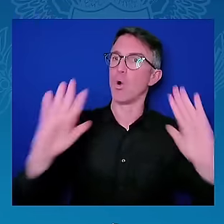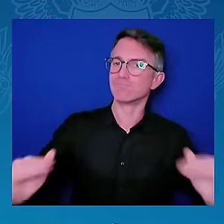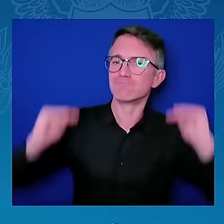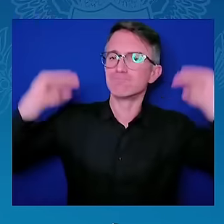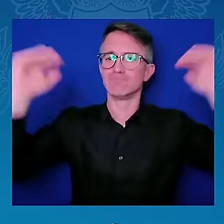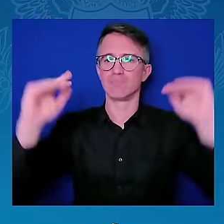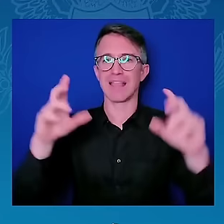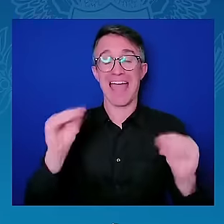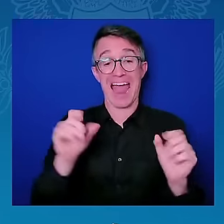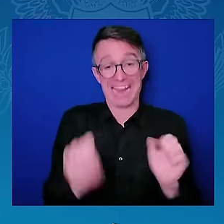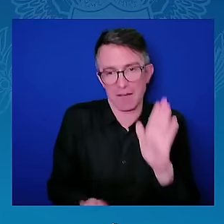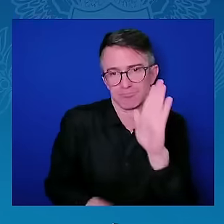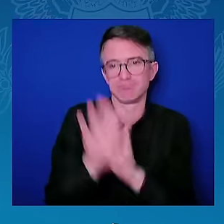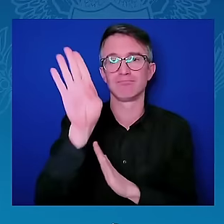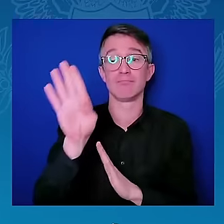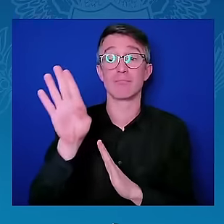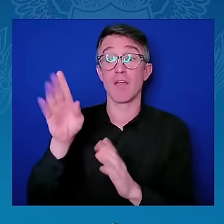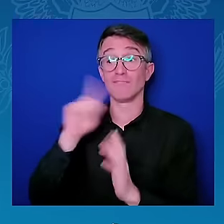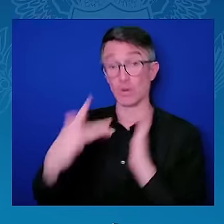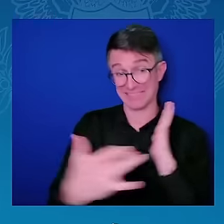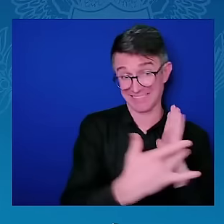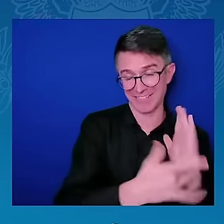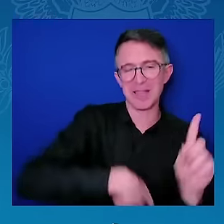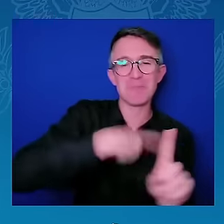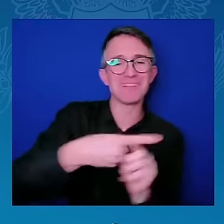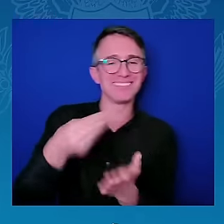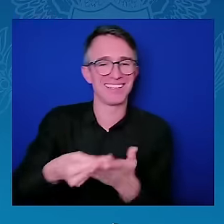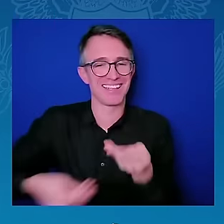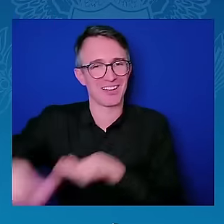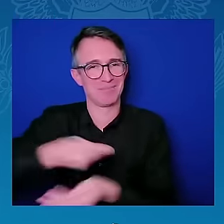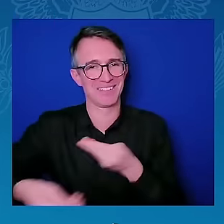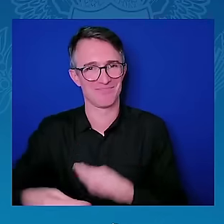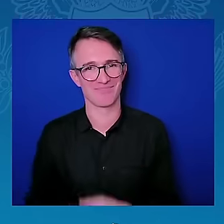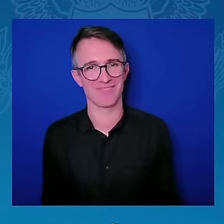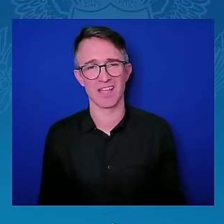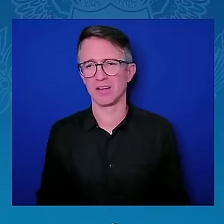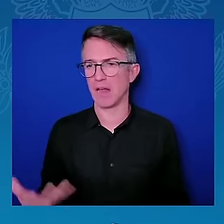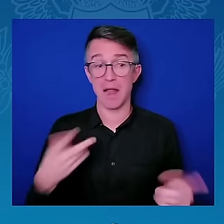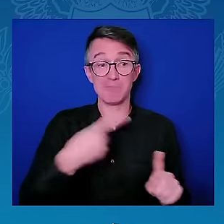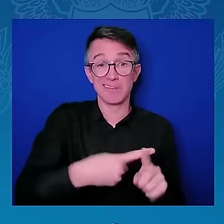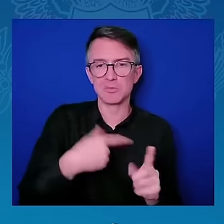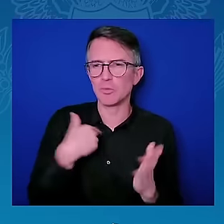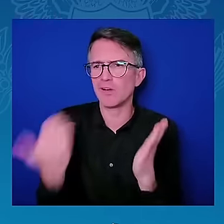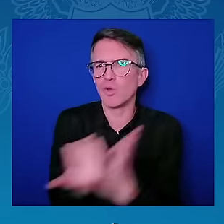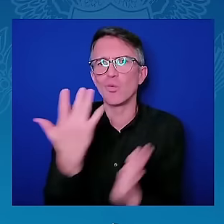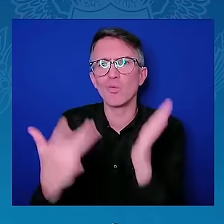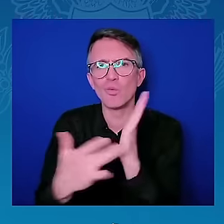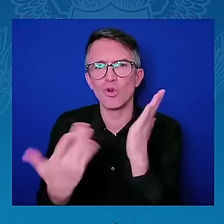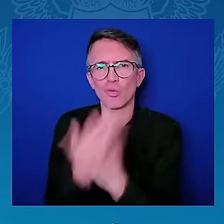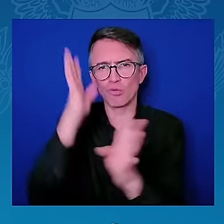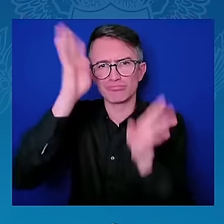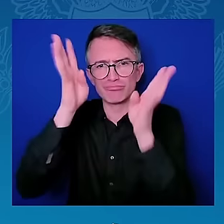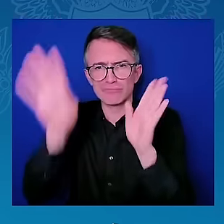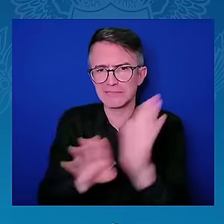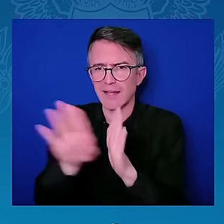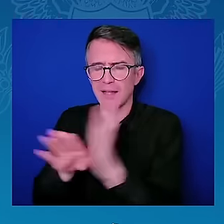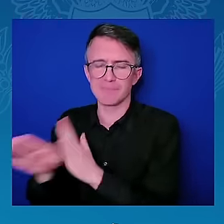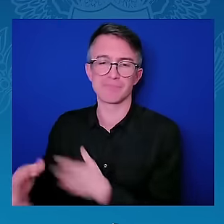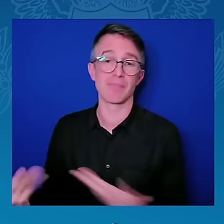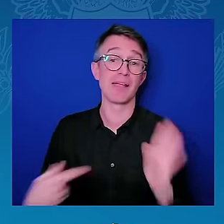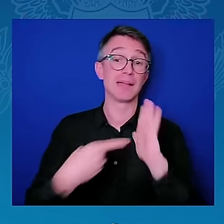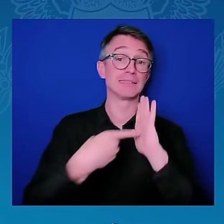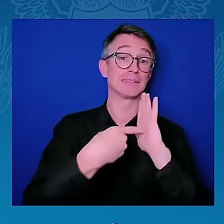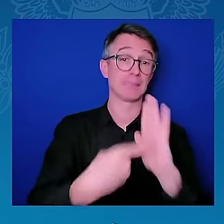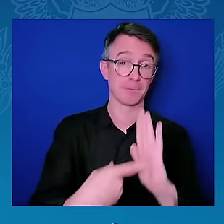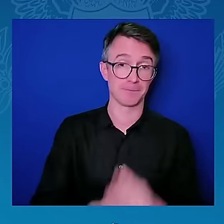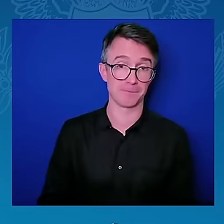M-Pesa took Kenya from a banking ratio of, I think,